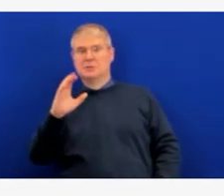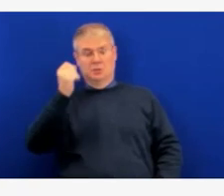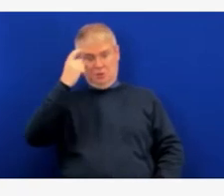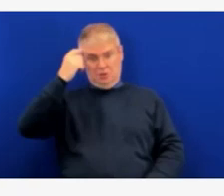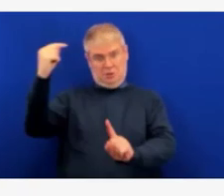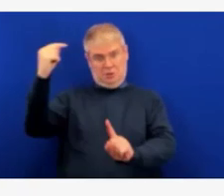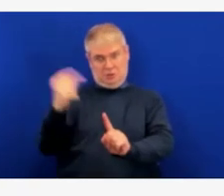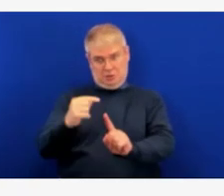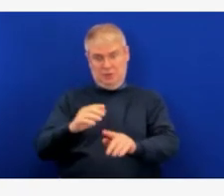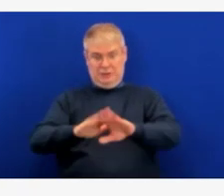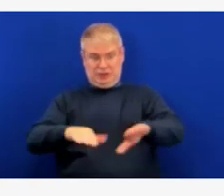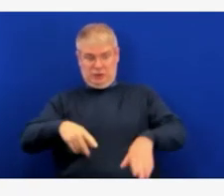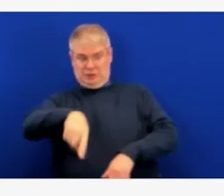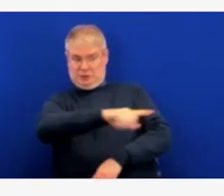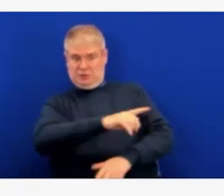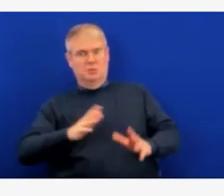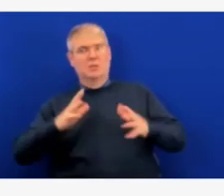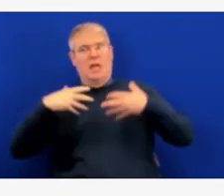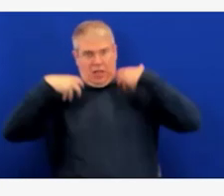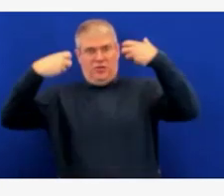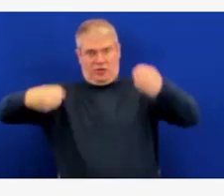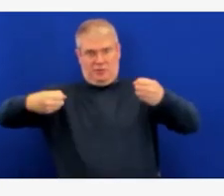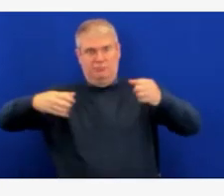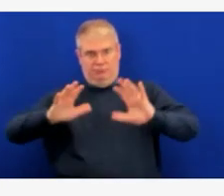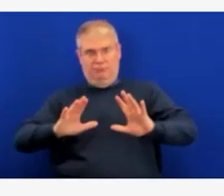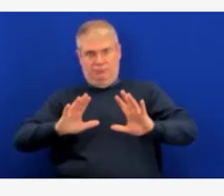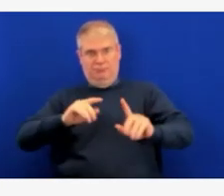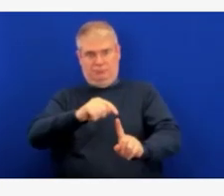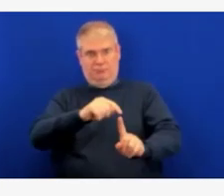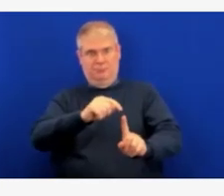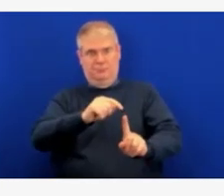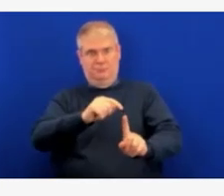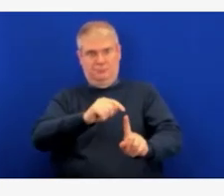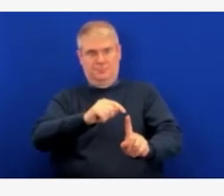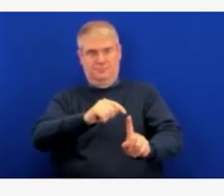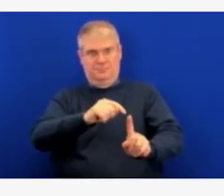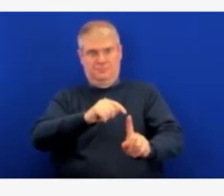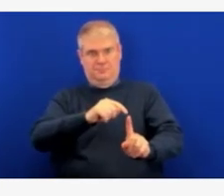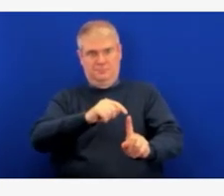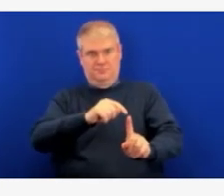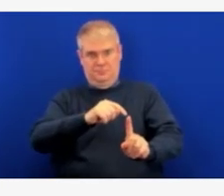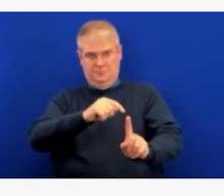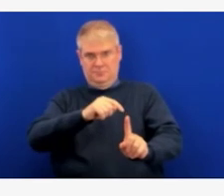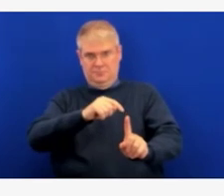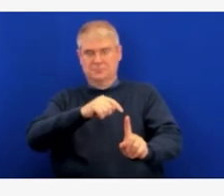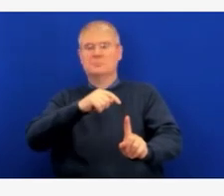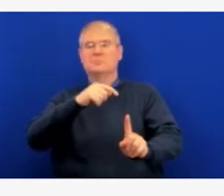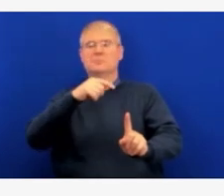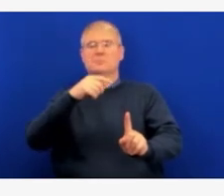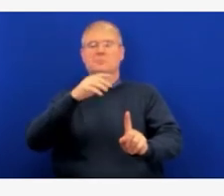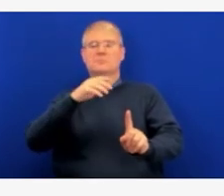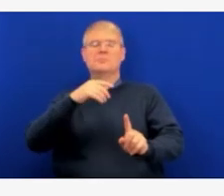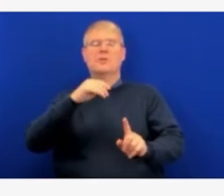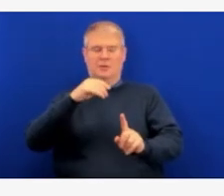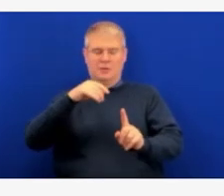not seen any difference in, you know, ethnicity,